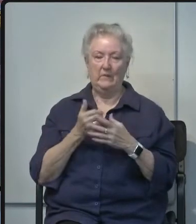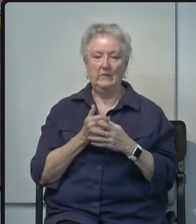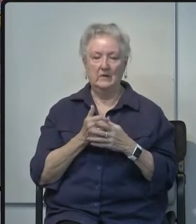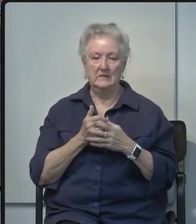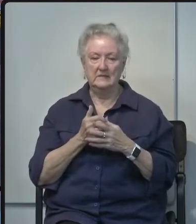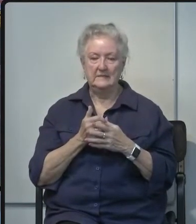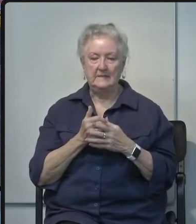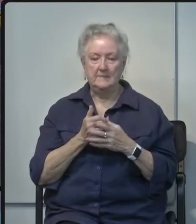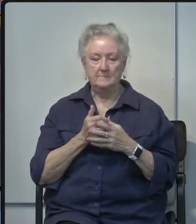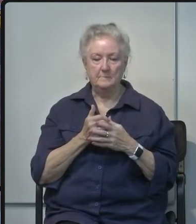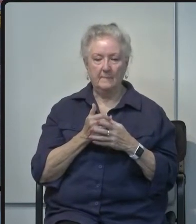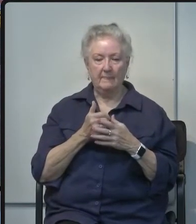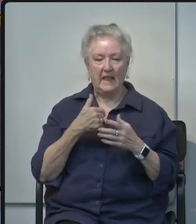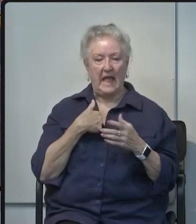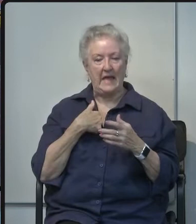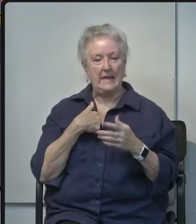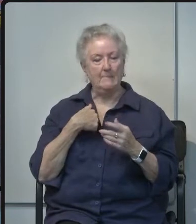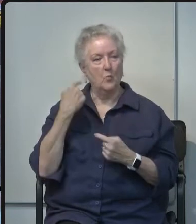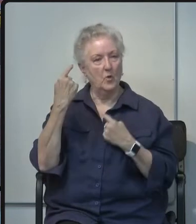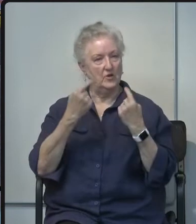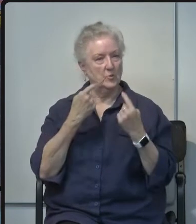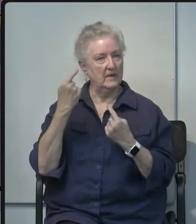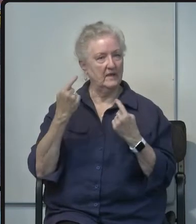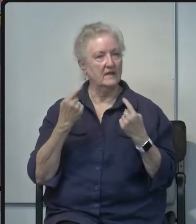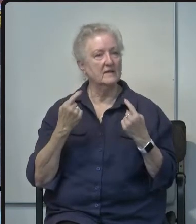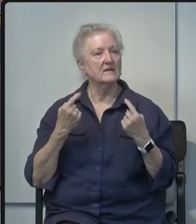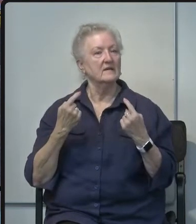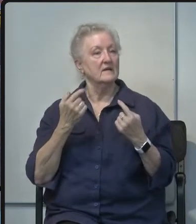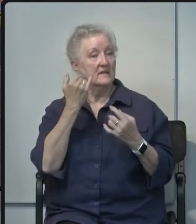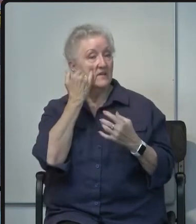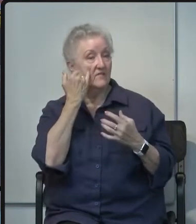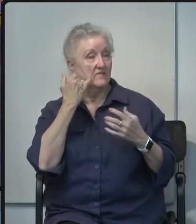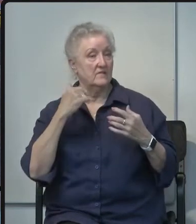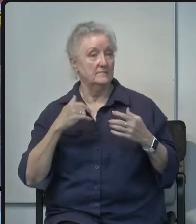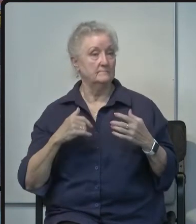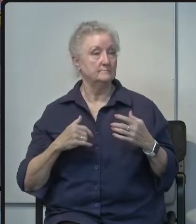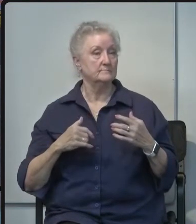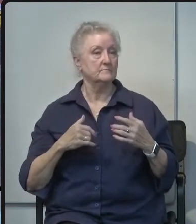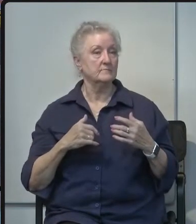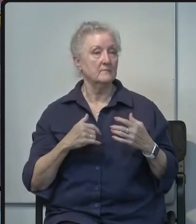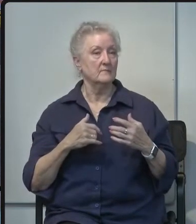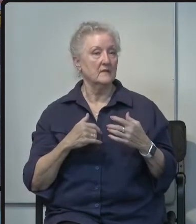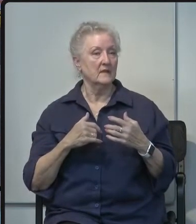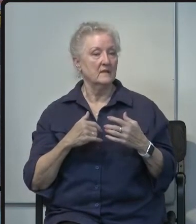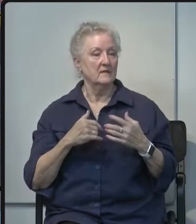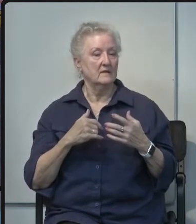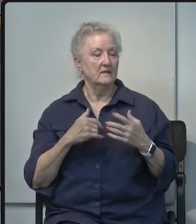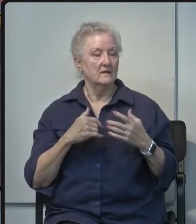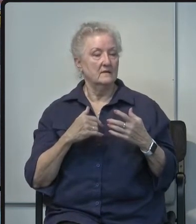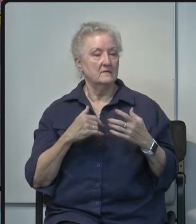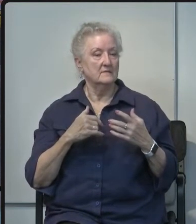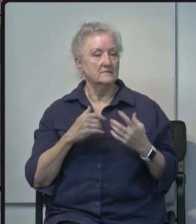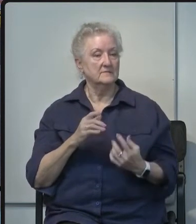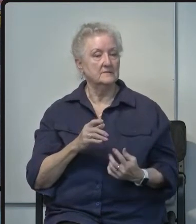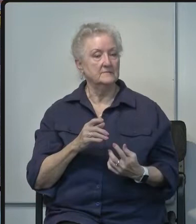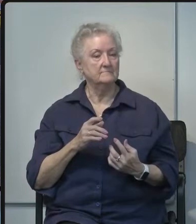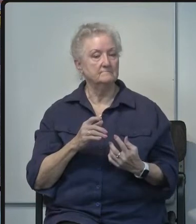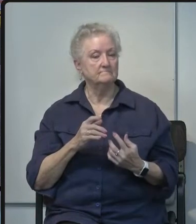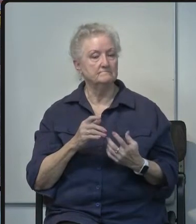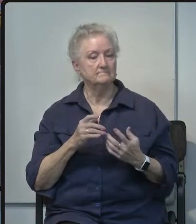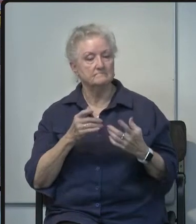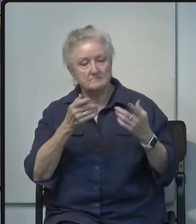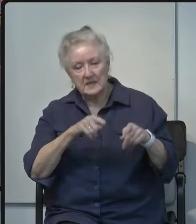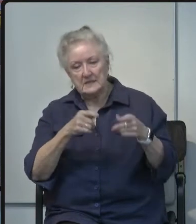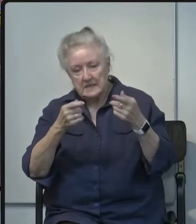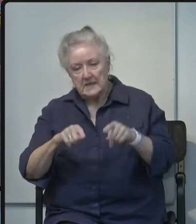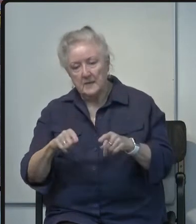i am wondering if there's a particular type of um illnesses um you know underlying